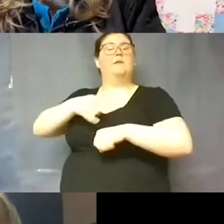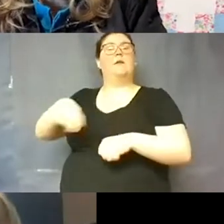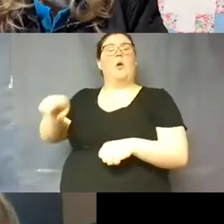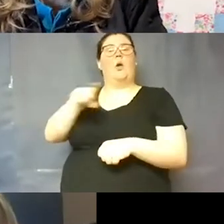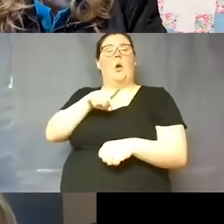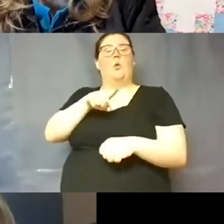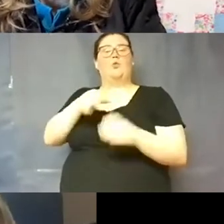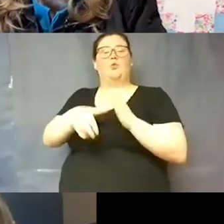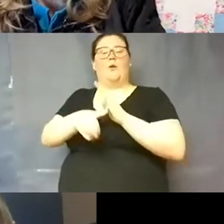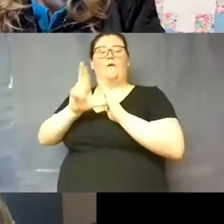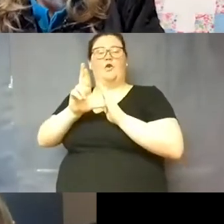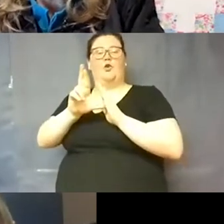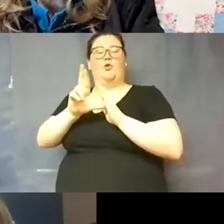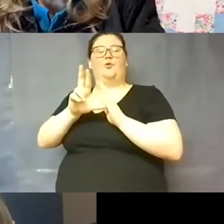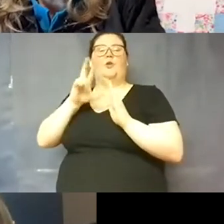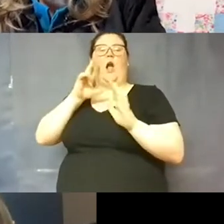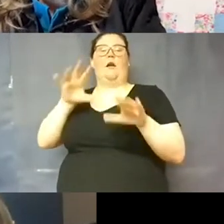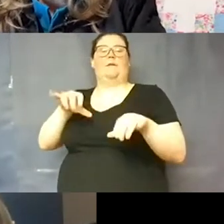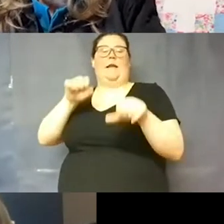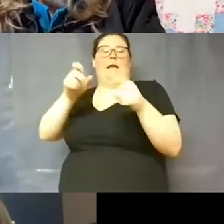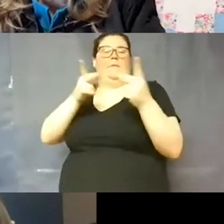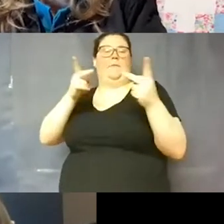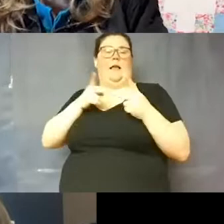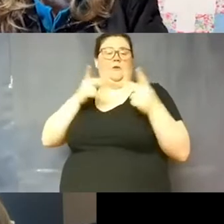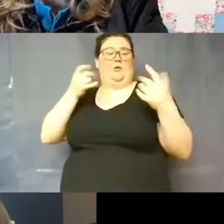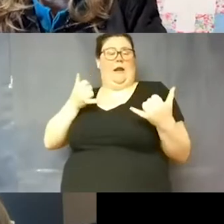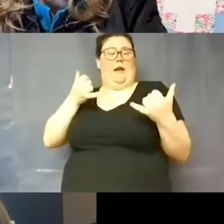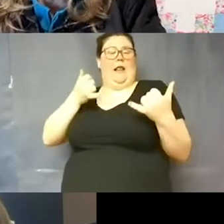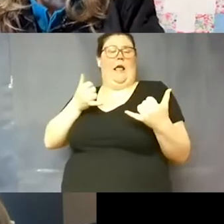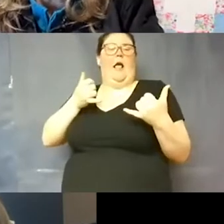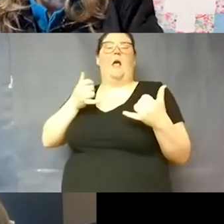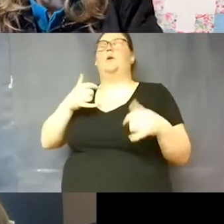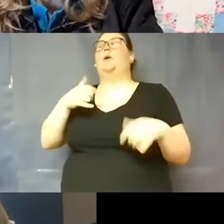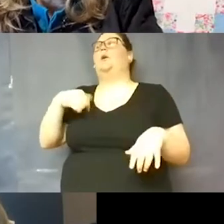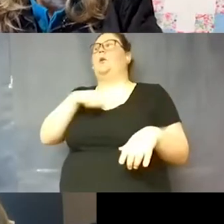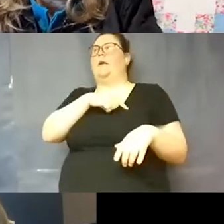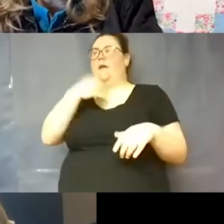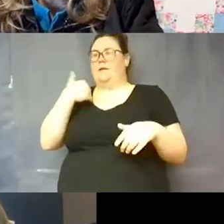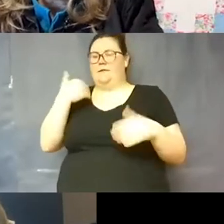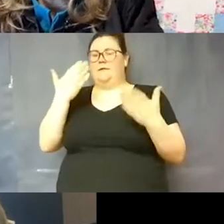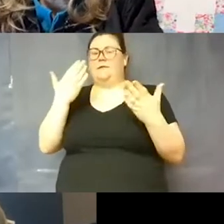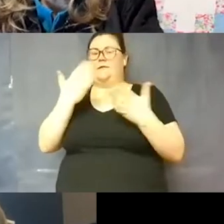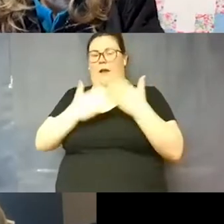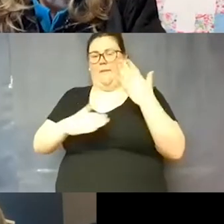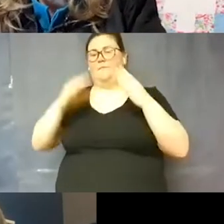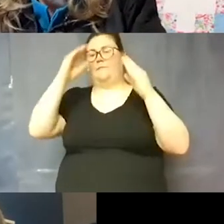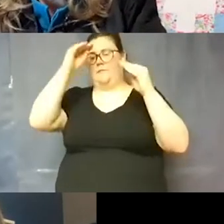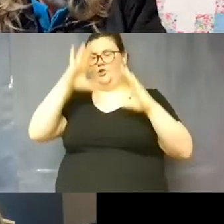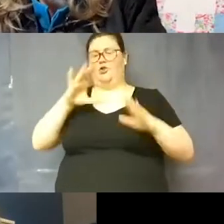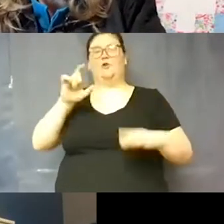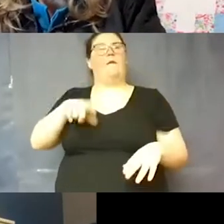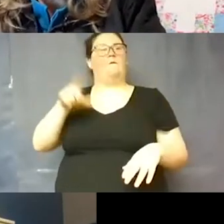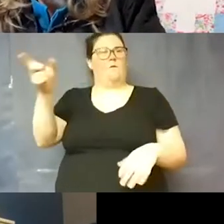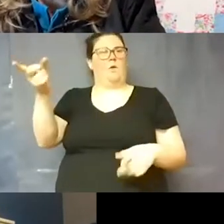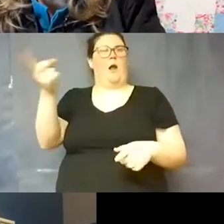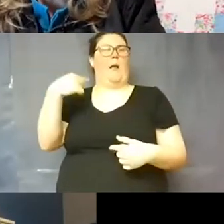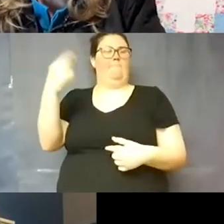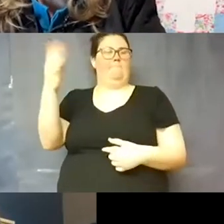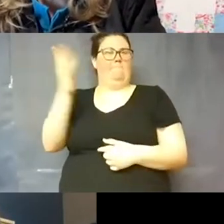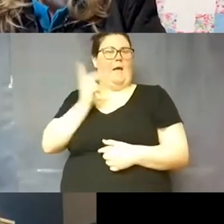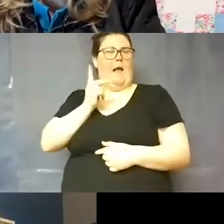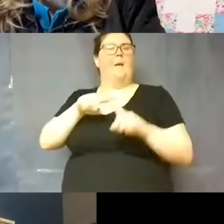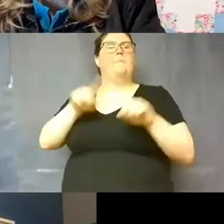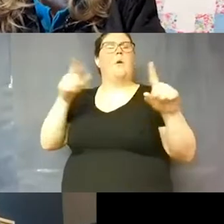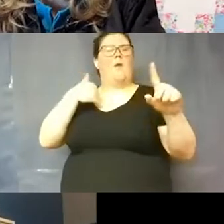are taking place currently. We've had a couple of rounds where teachers have had to come back on campus but we still have our safety